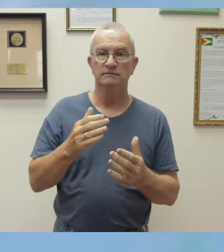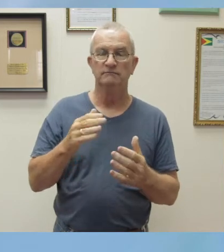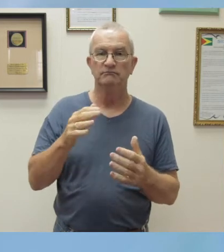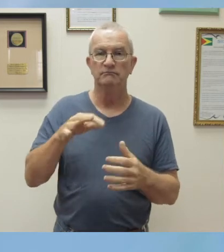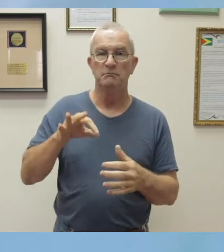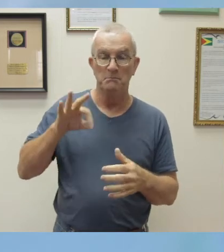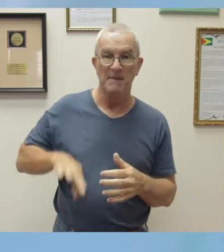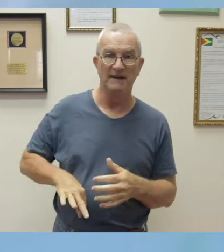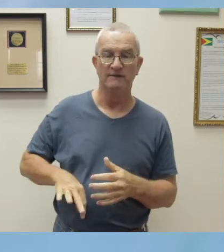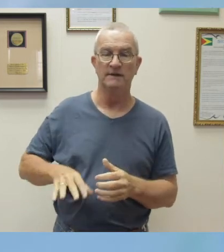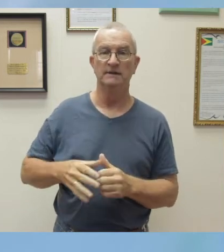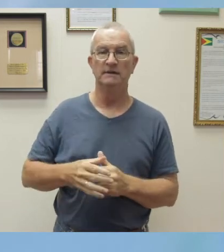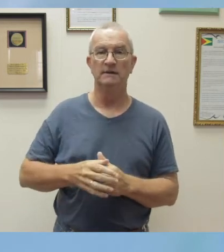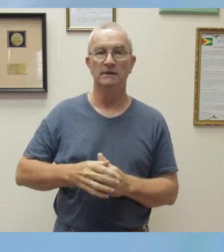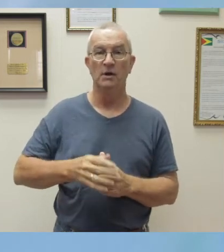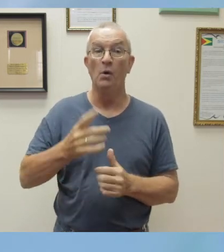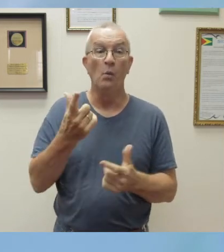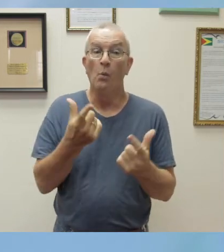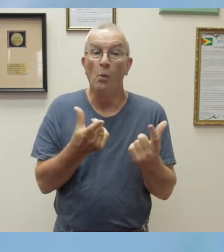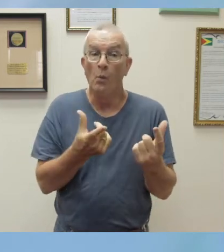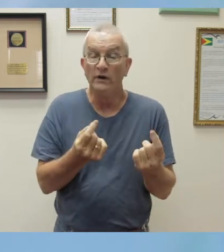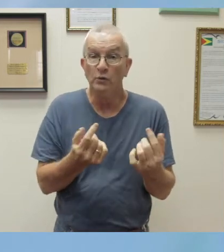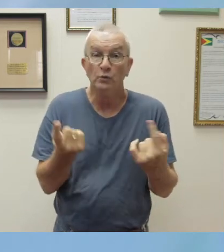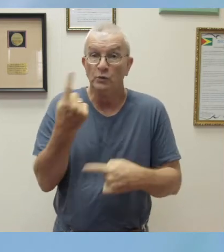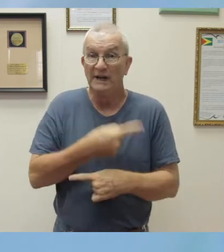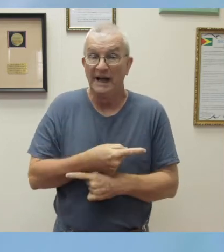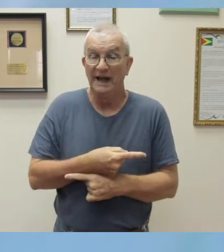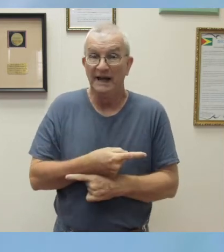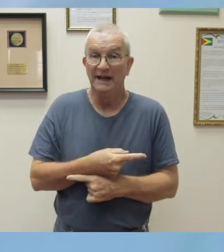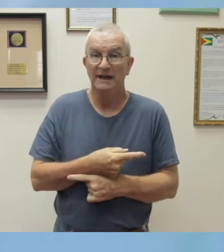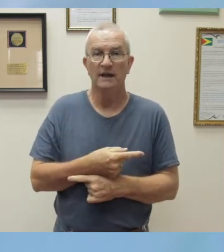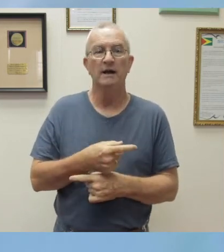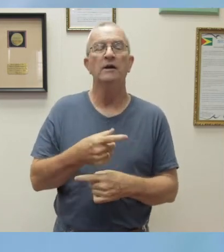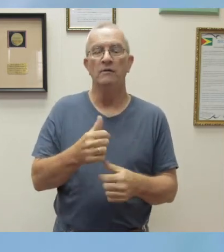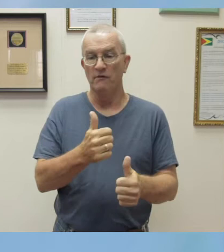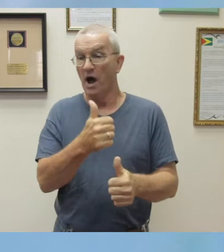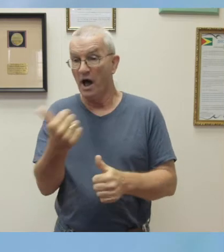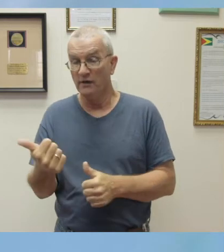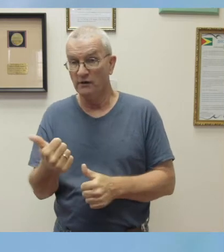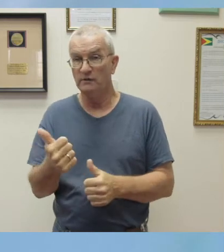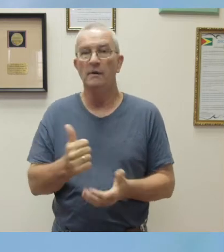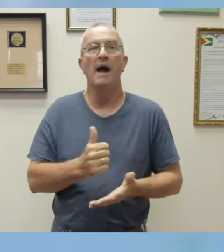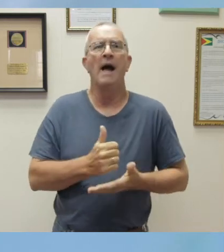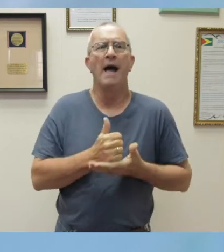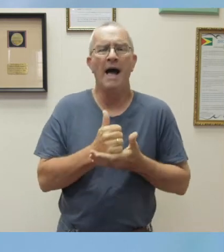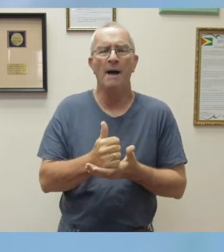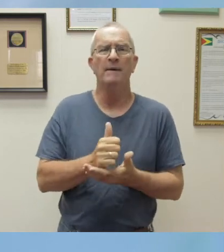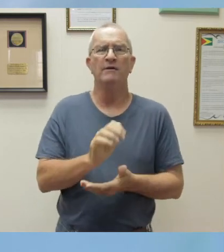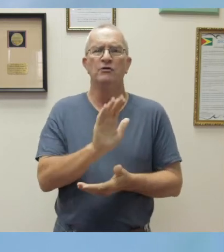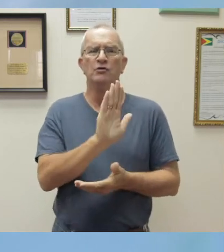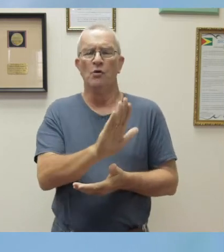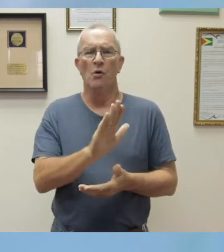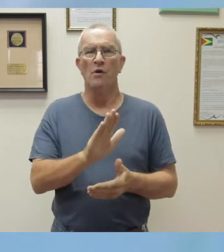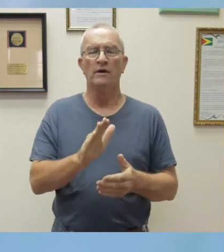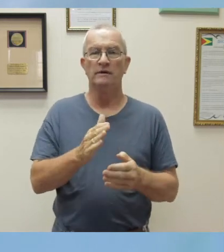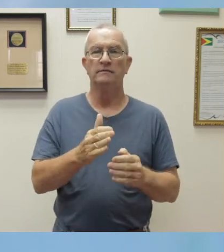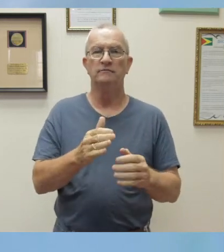today for others will help in the fulfillment of your career dream tomorrow.